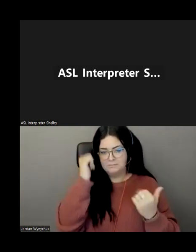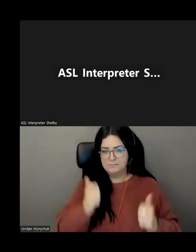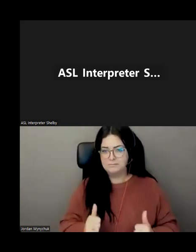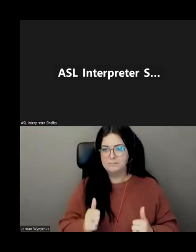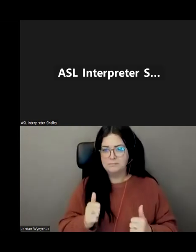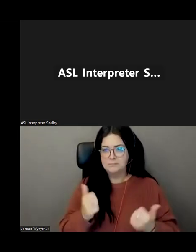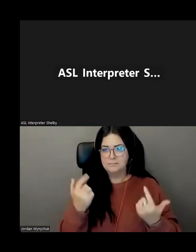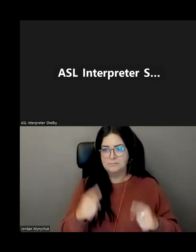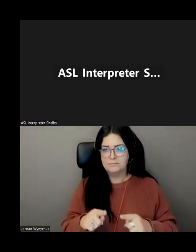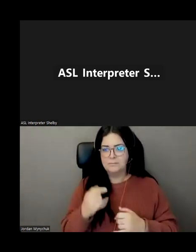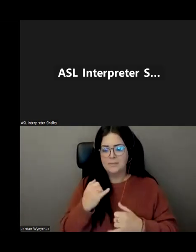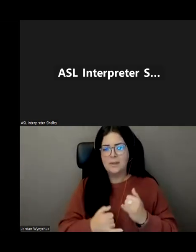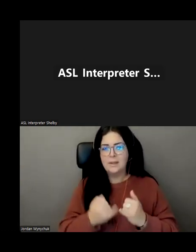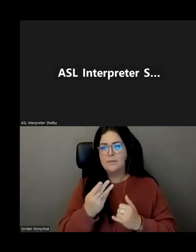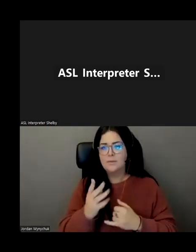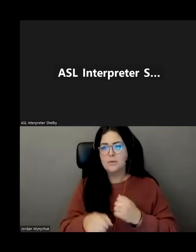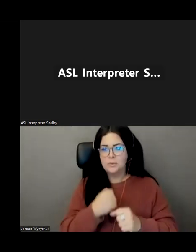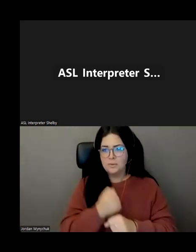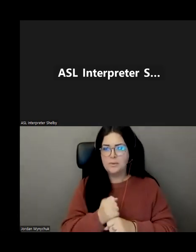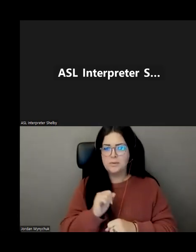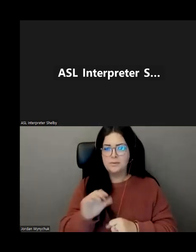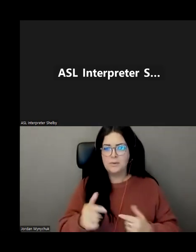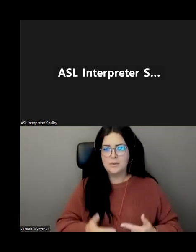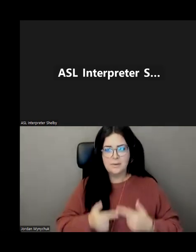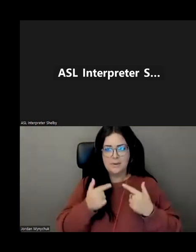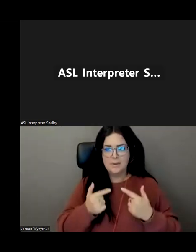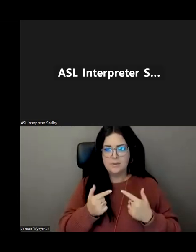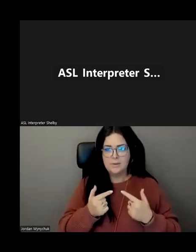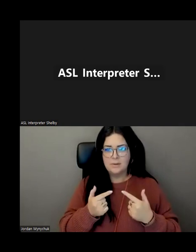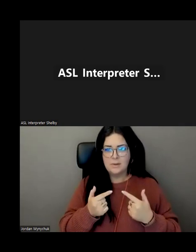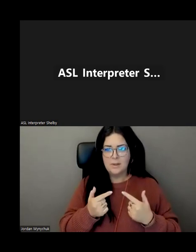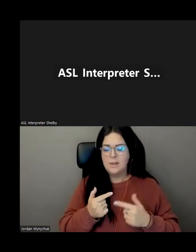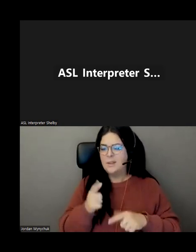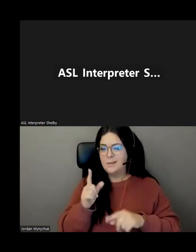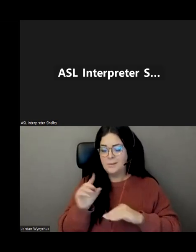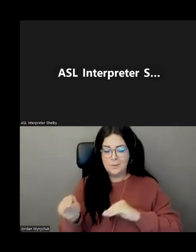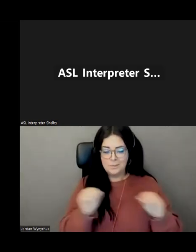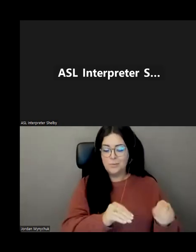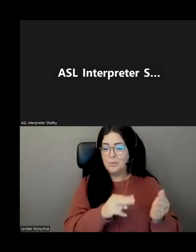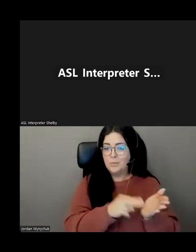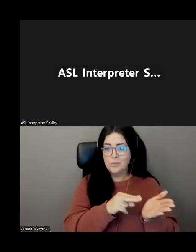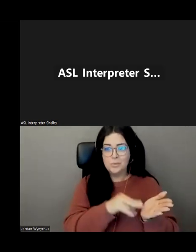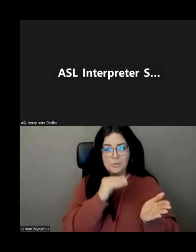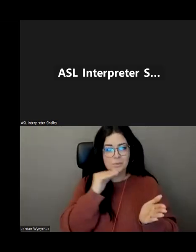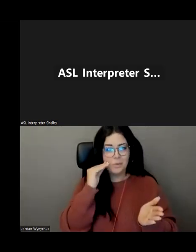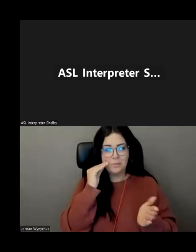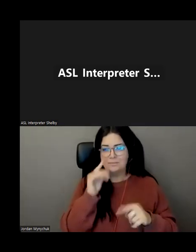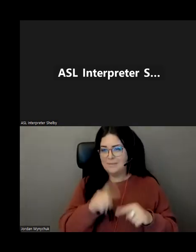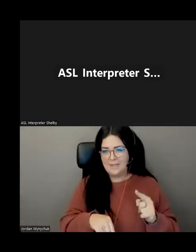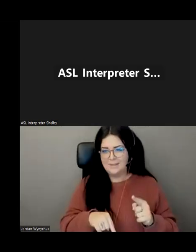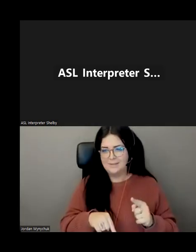uh in her last years of her her life uh we couldn't get in anywhere a facility because there was no room uh cape breton